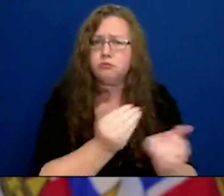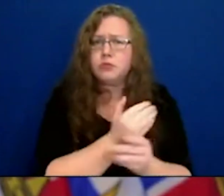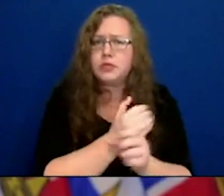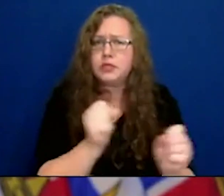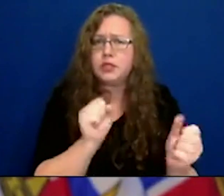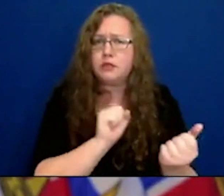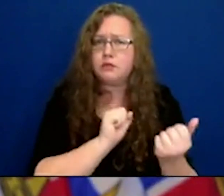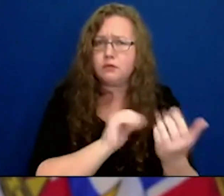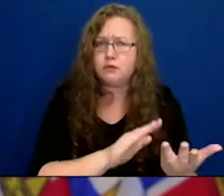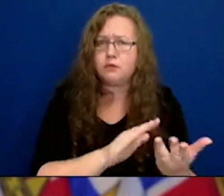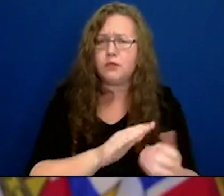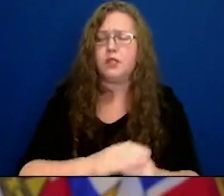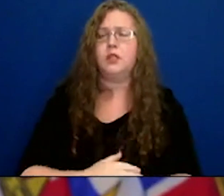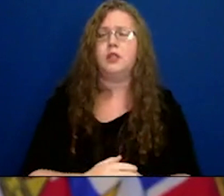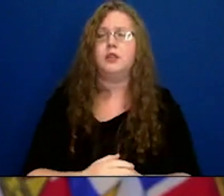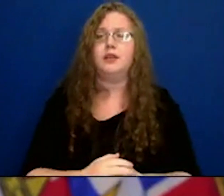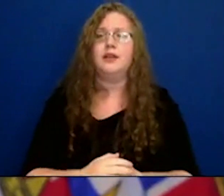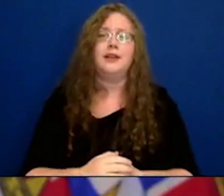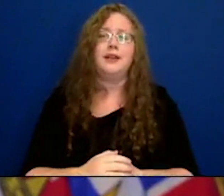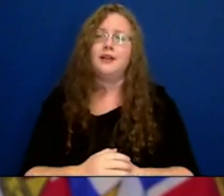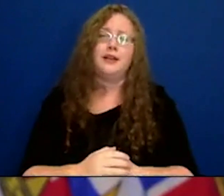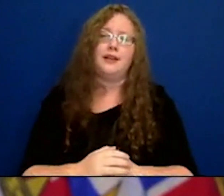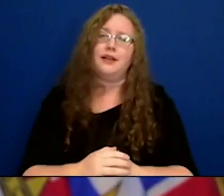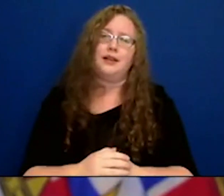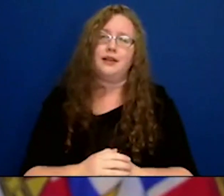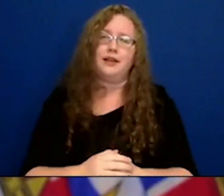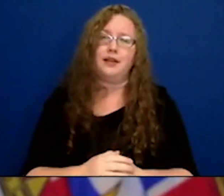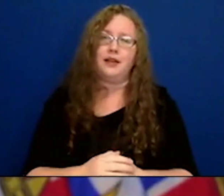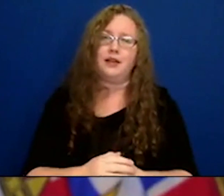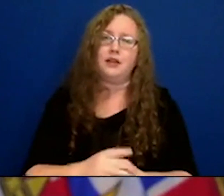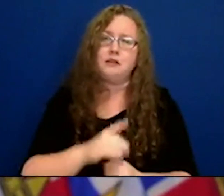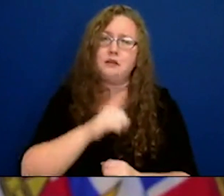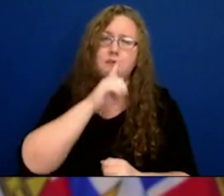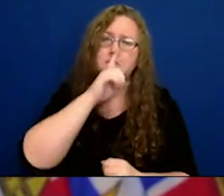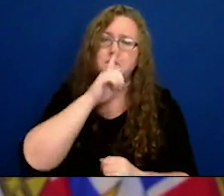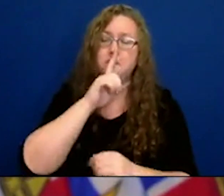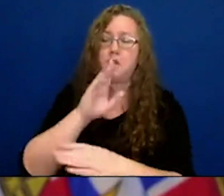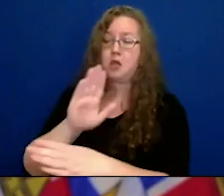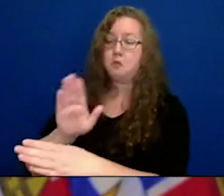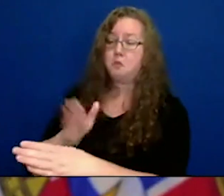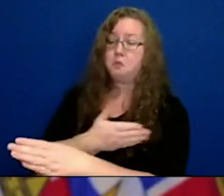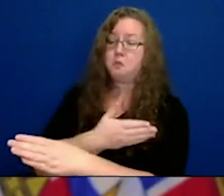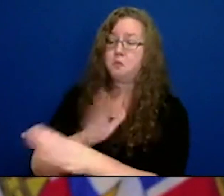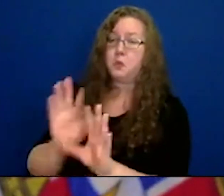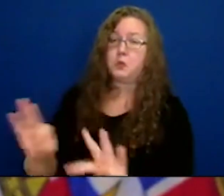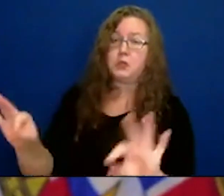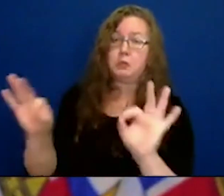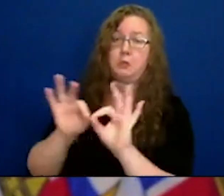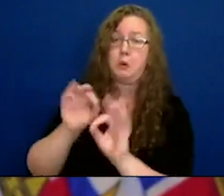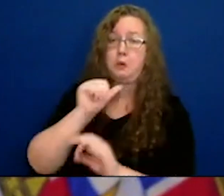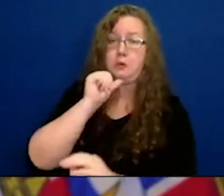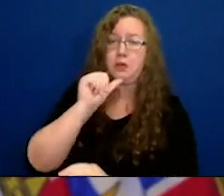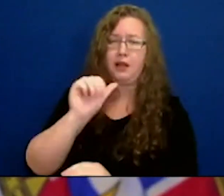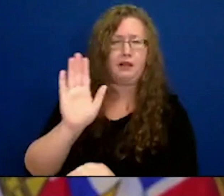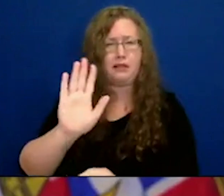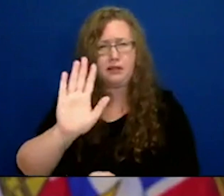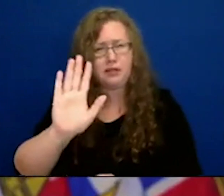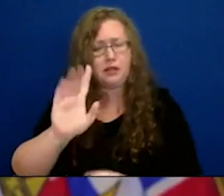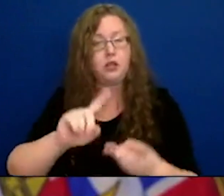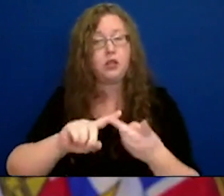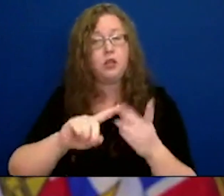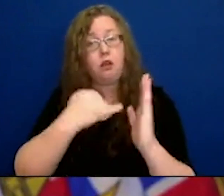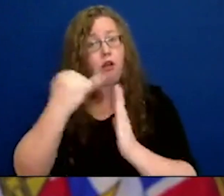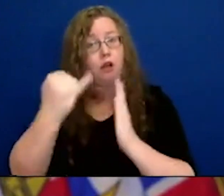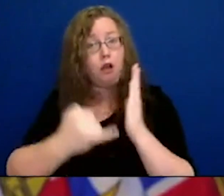really, I think, I don't want to take away from the importance of things like music and art and all of the other things that are